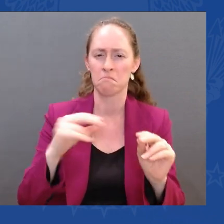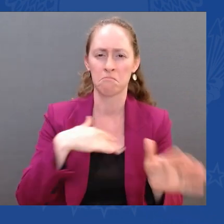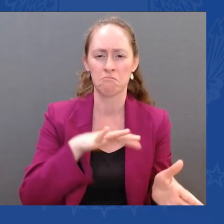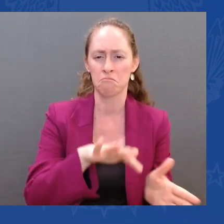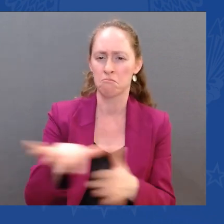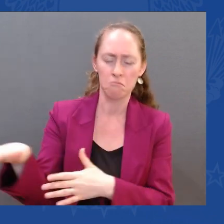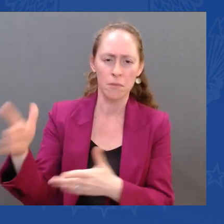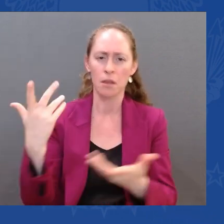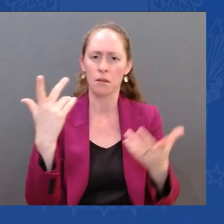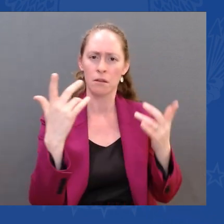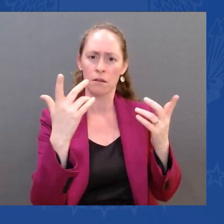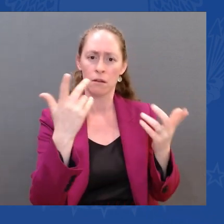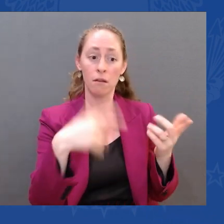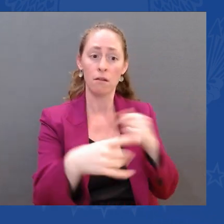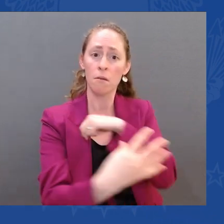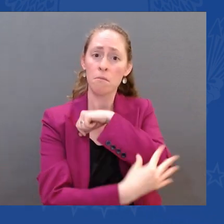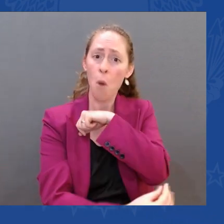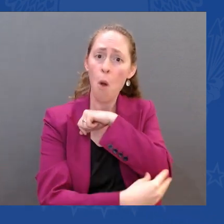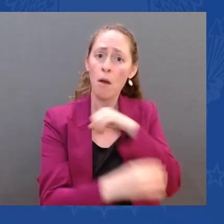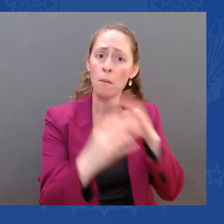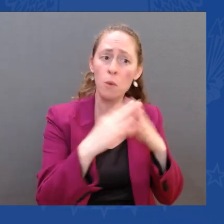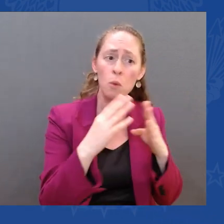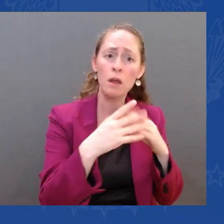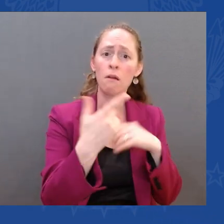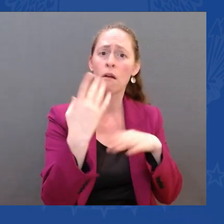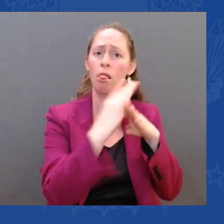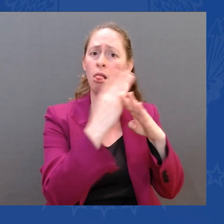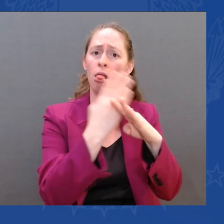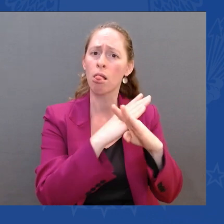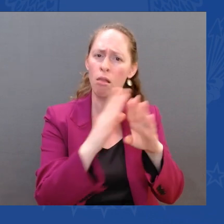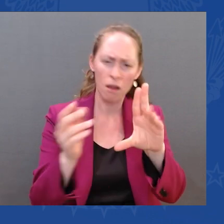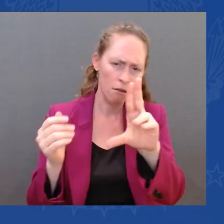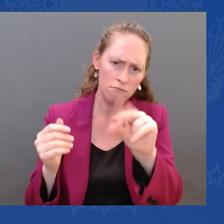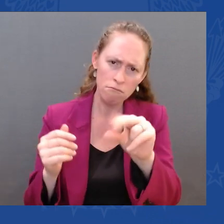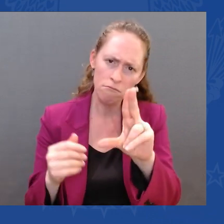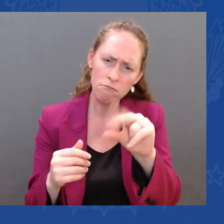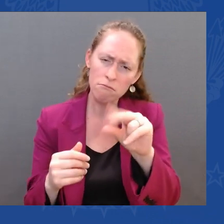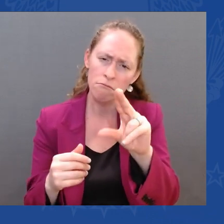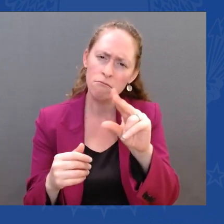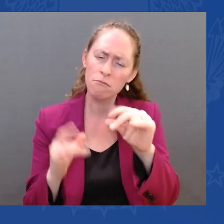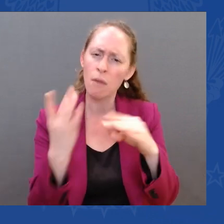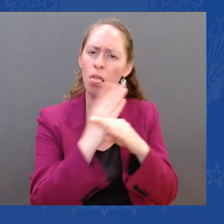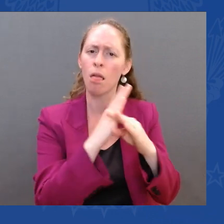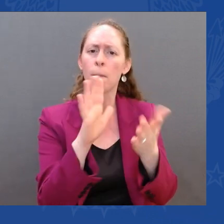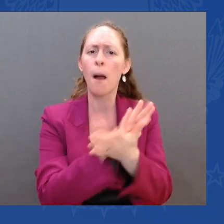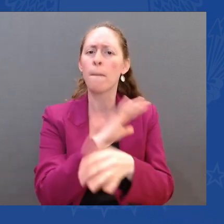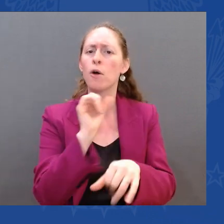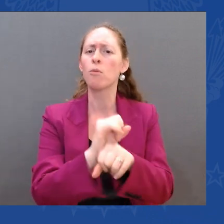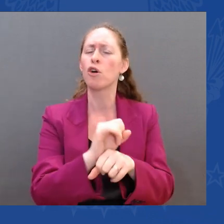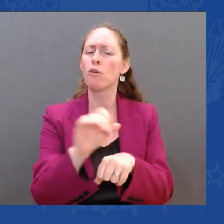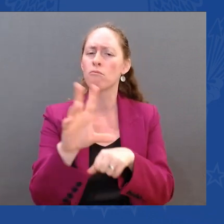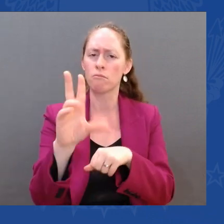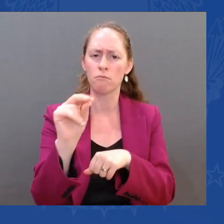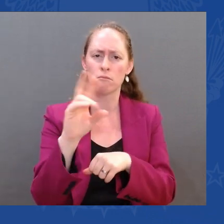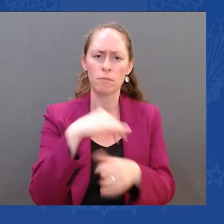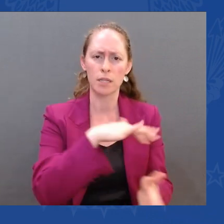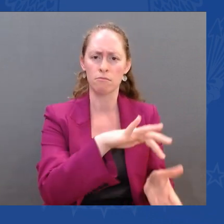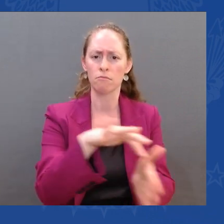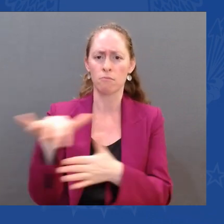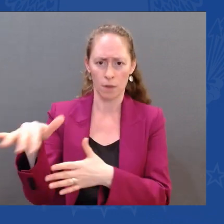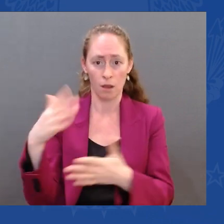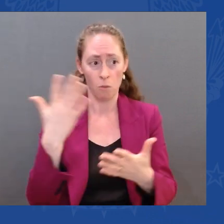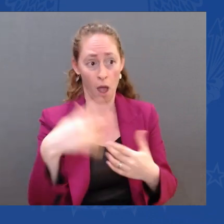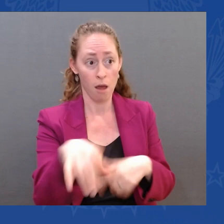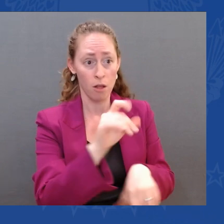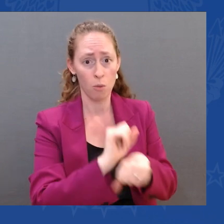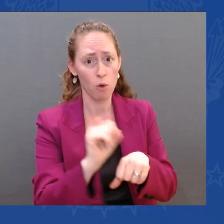the aftermath, you've done an incredible job. You've done an incredible job making sure we're not leaving anybody behind. Thank you.